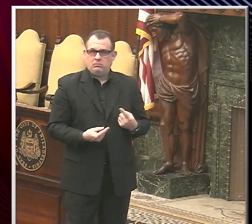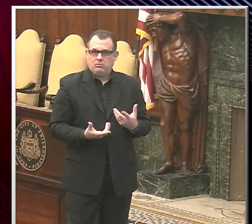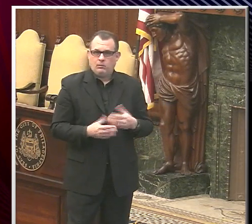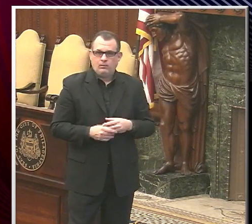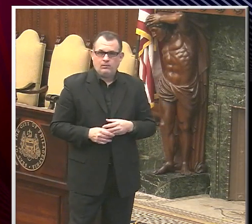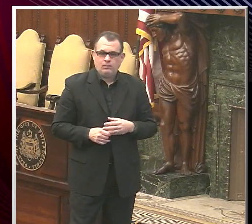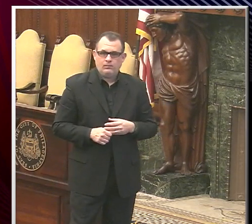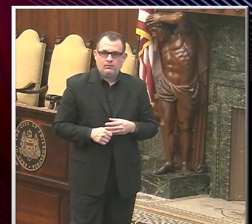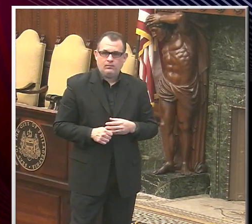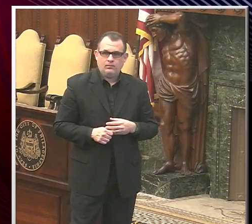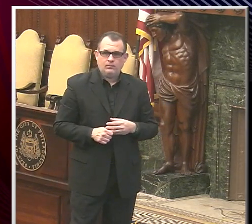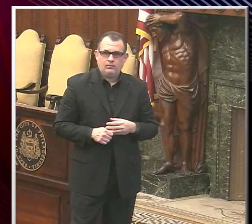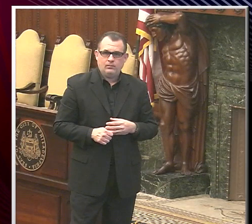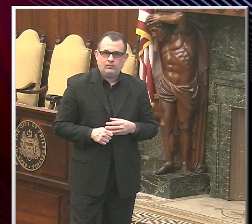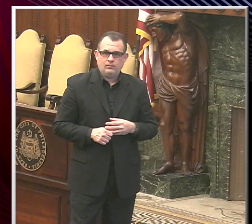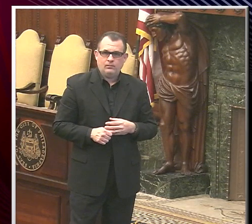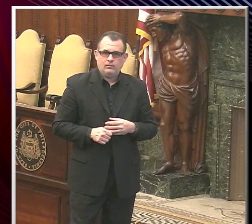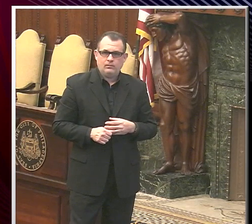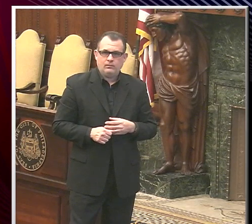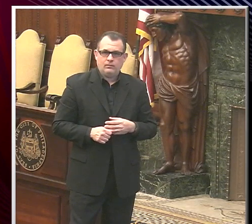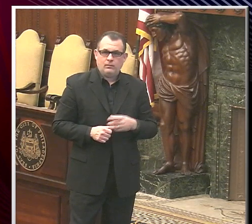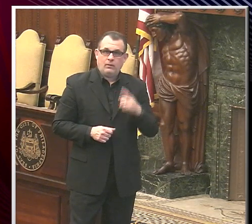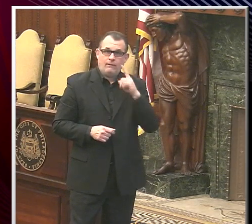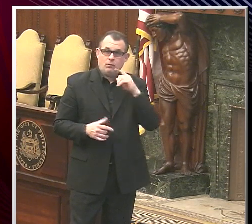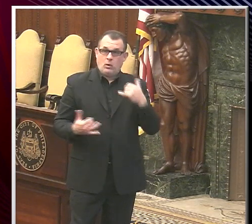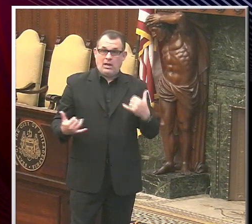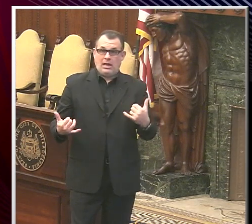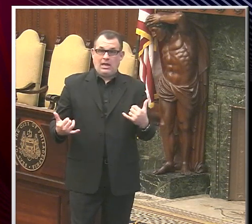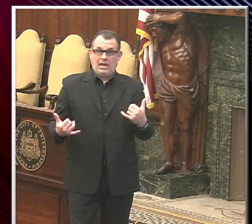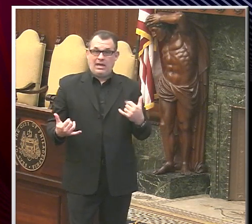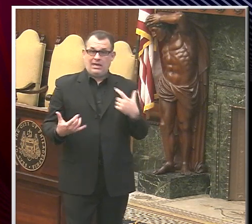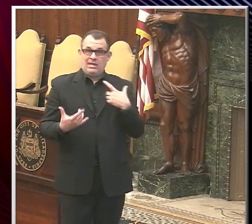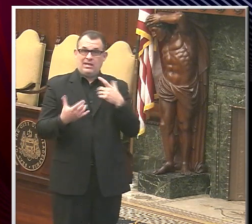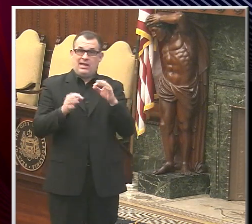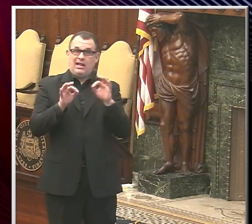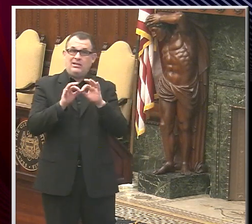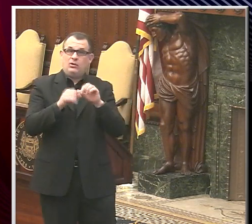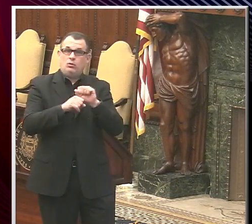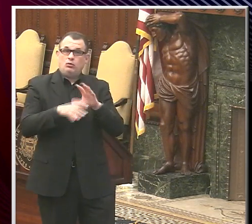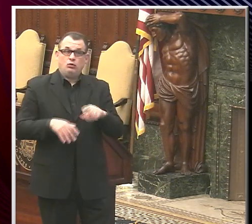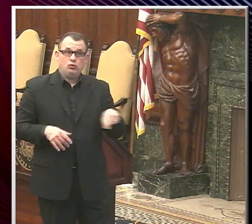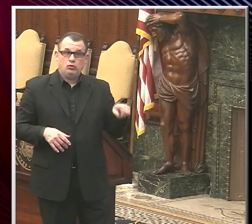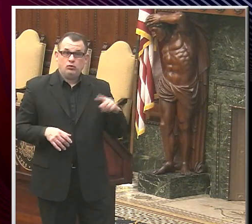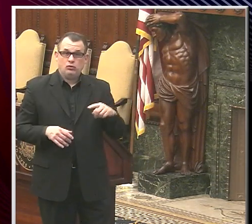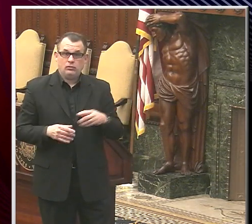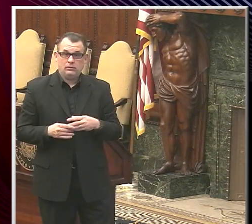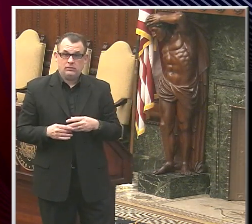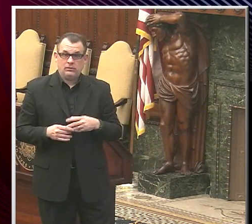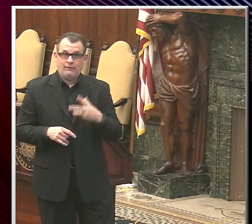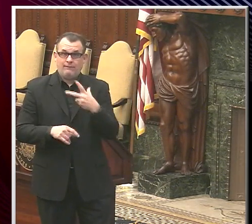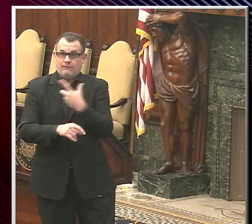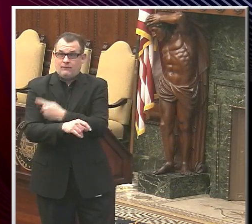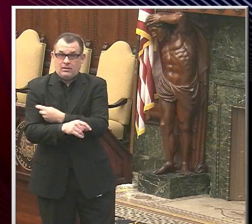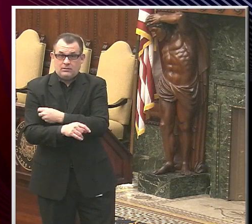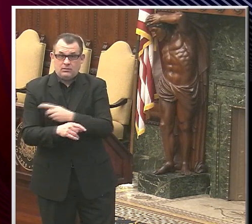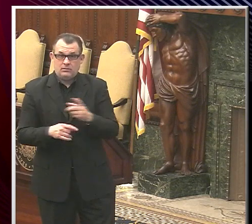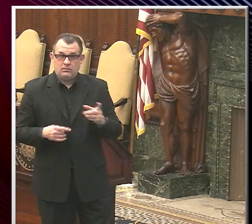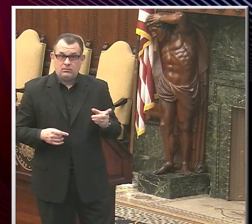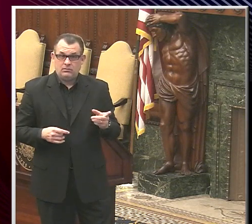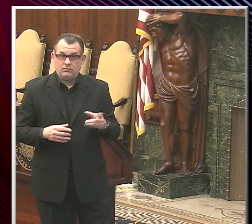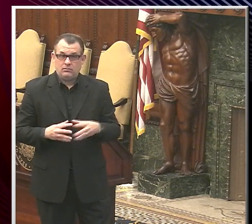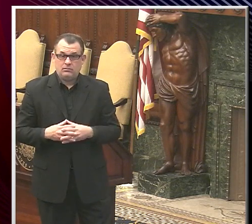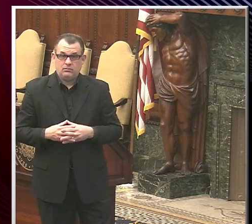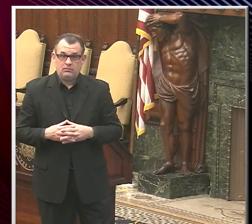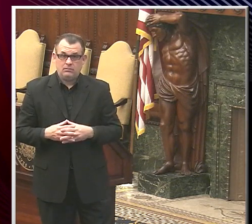opportunities. So, at this point, if you're an essential worker and you are getting vaccinated, where's the most likely locale that that would be taking